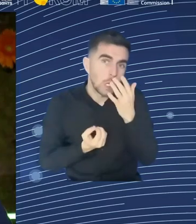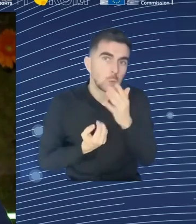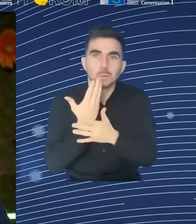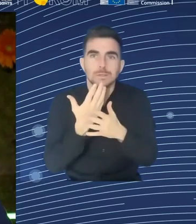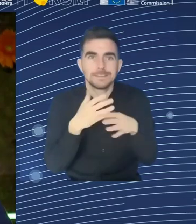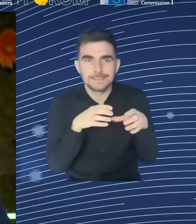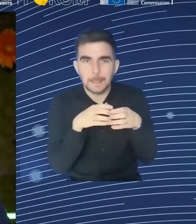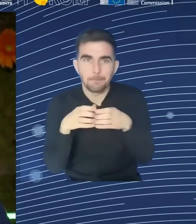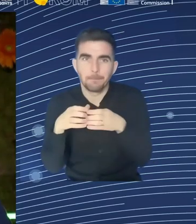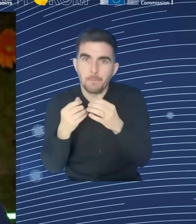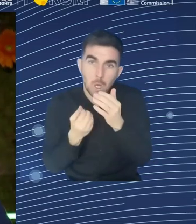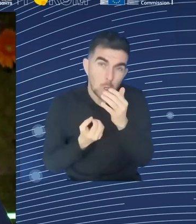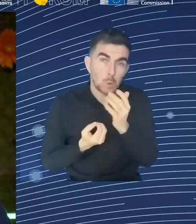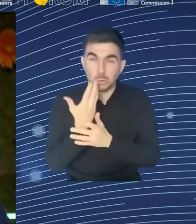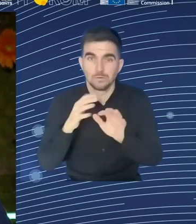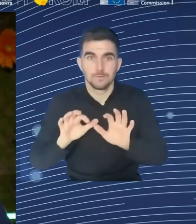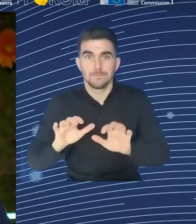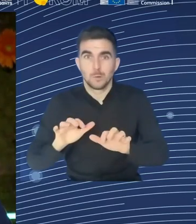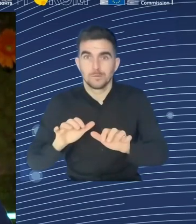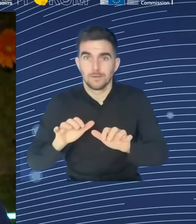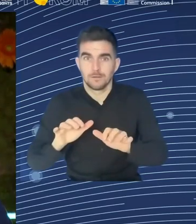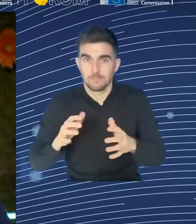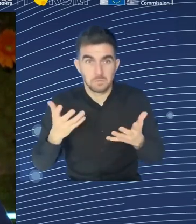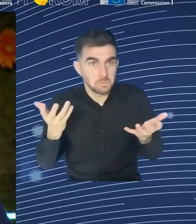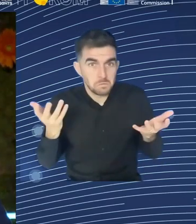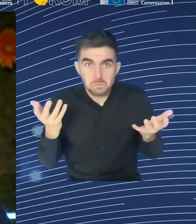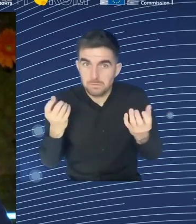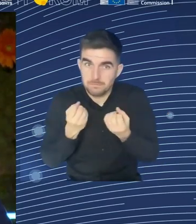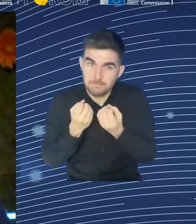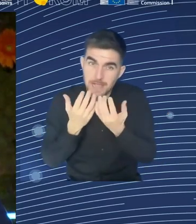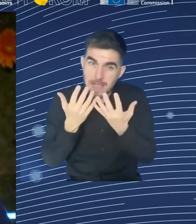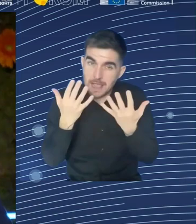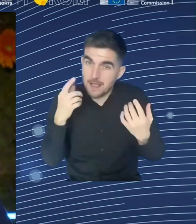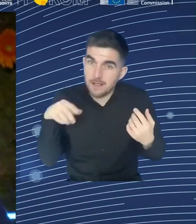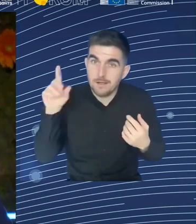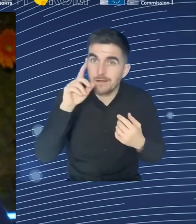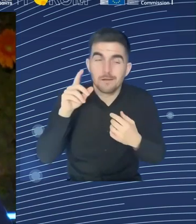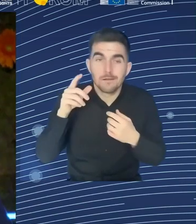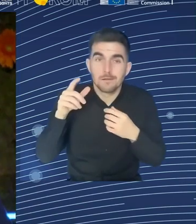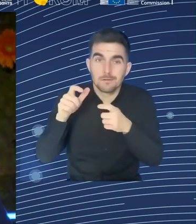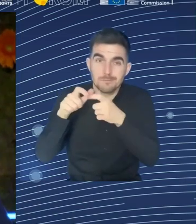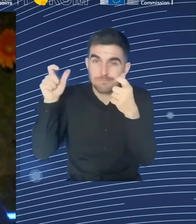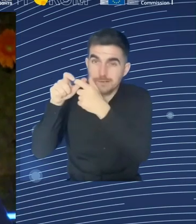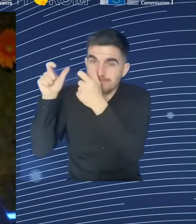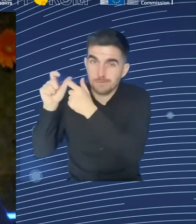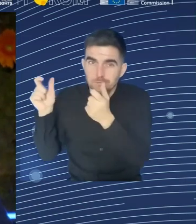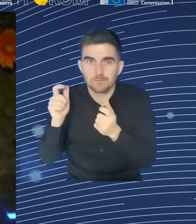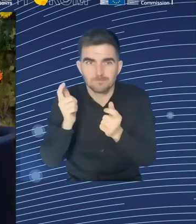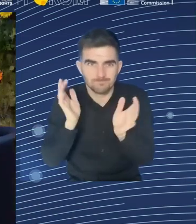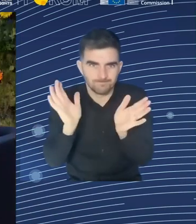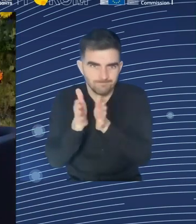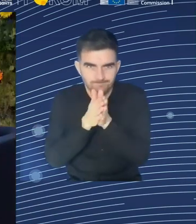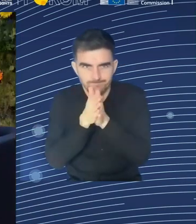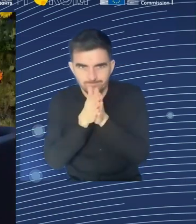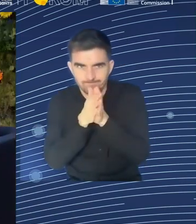Okay. Then first, one possibility. I dismiss many workers that I think that won't be able to update their skills. That has been done. We